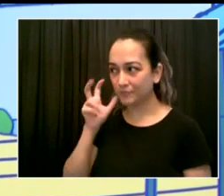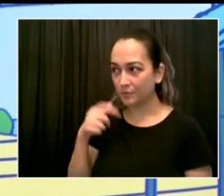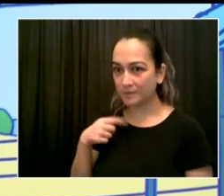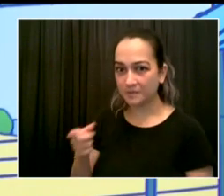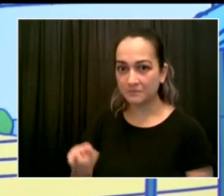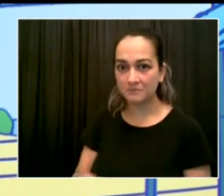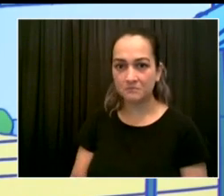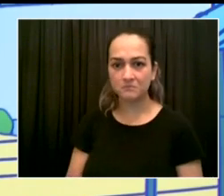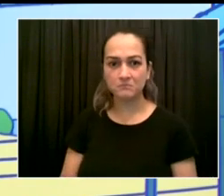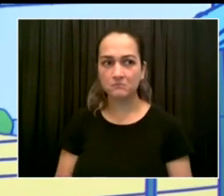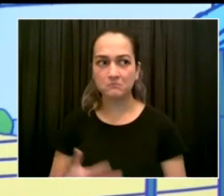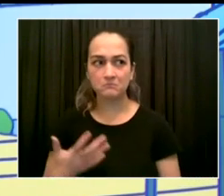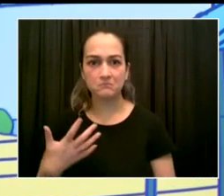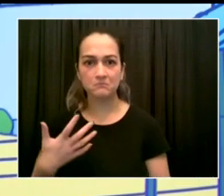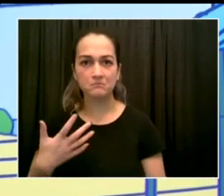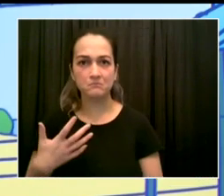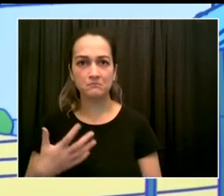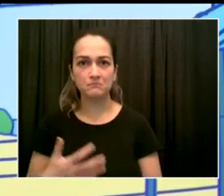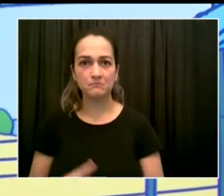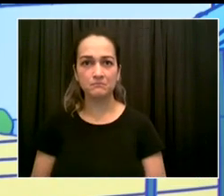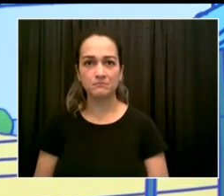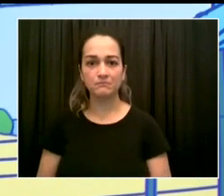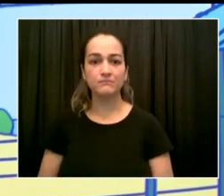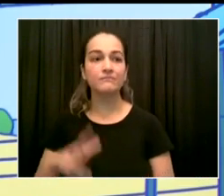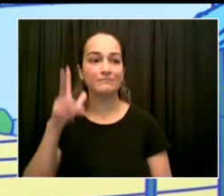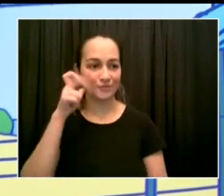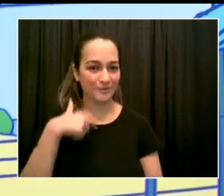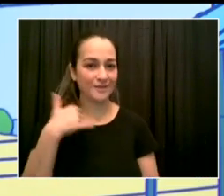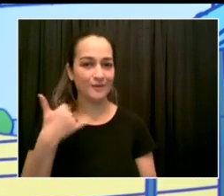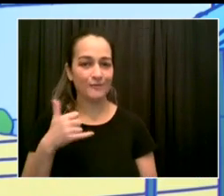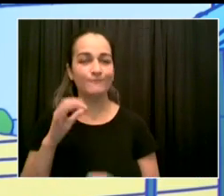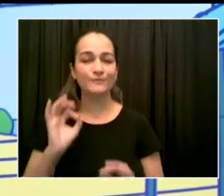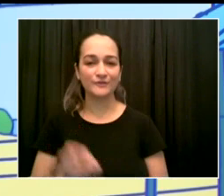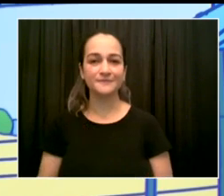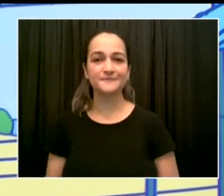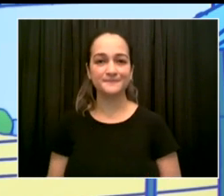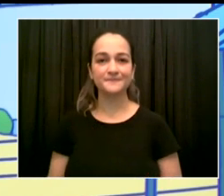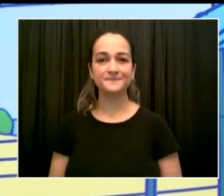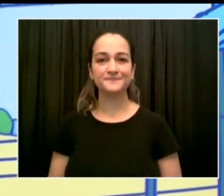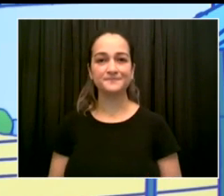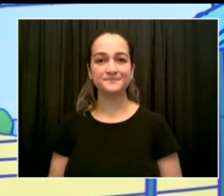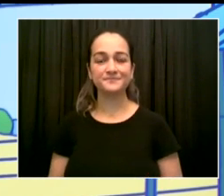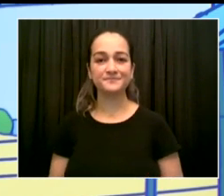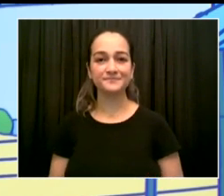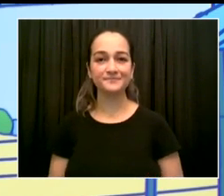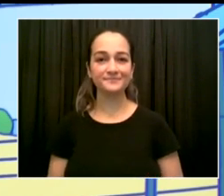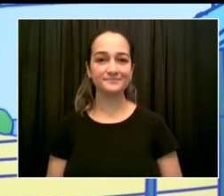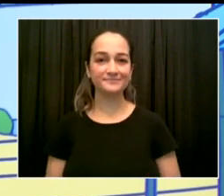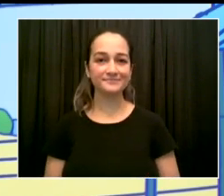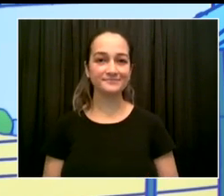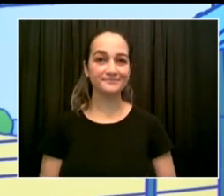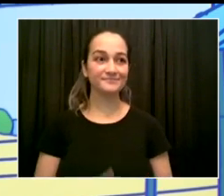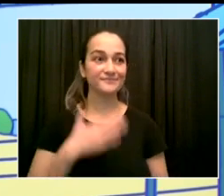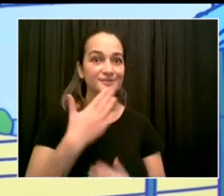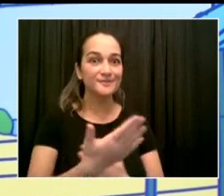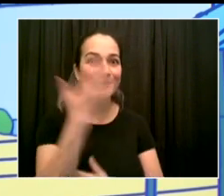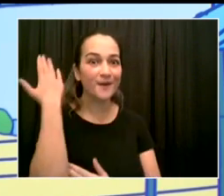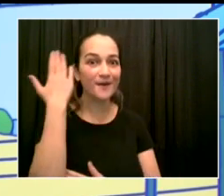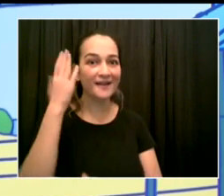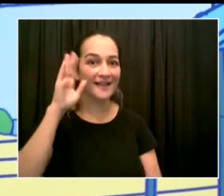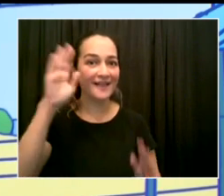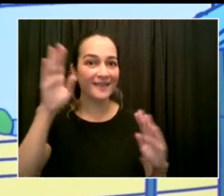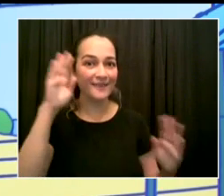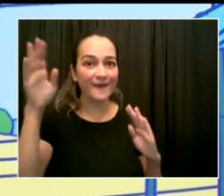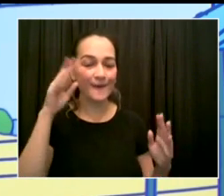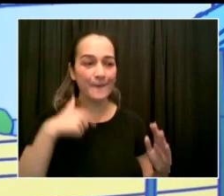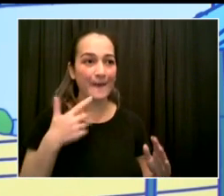Can you hear me? Yeah, there you go. All right, perfect. Good morning. It's so good to be here, and so good to be here with this